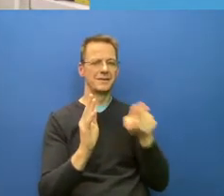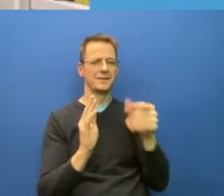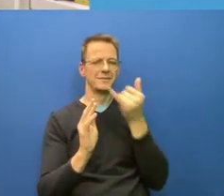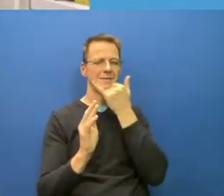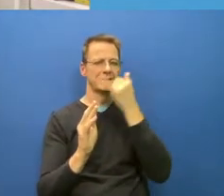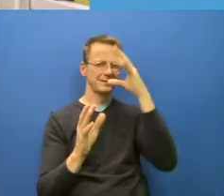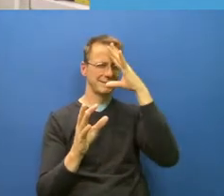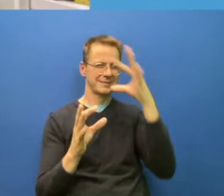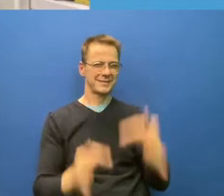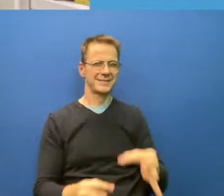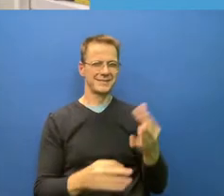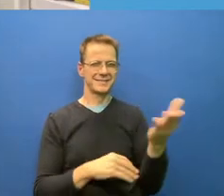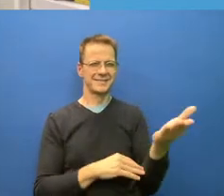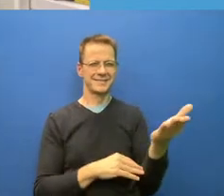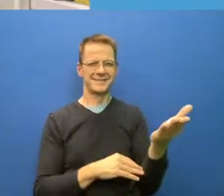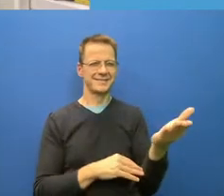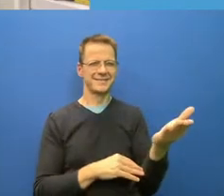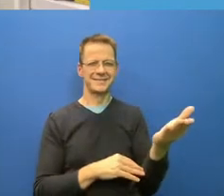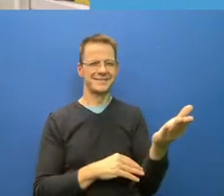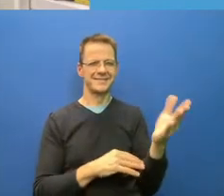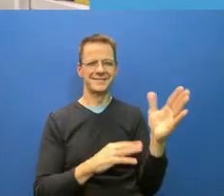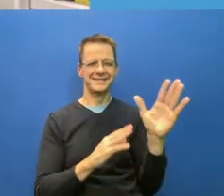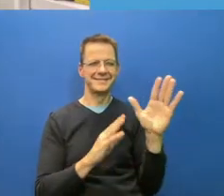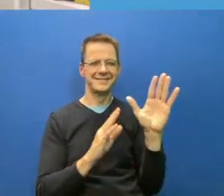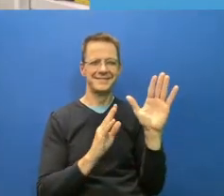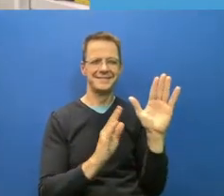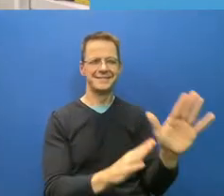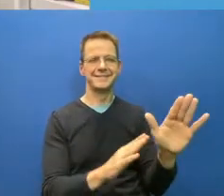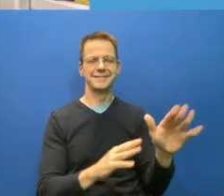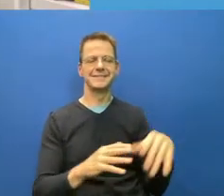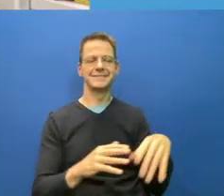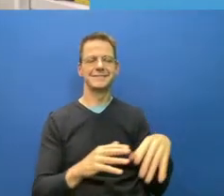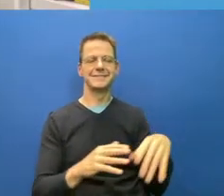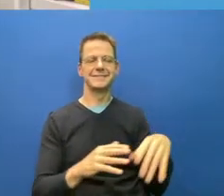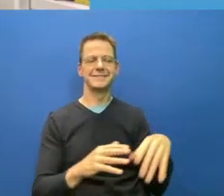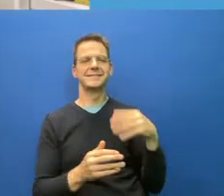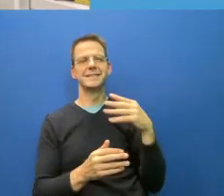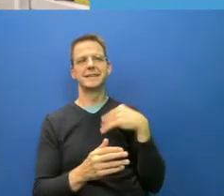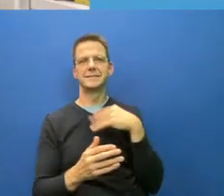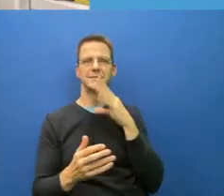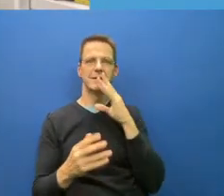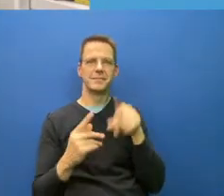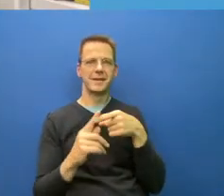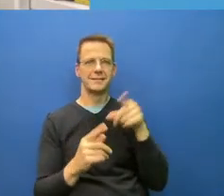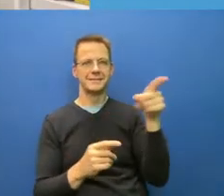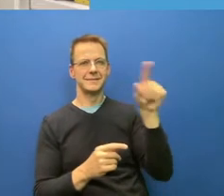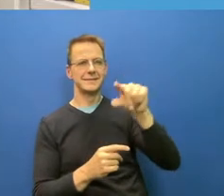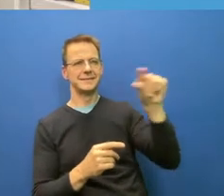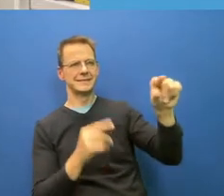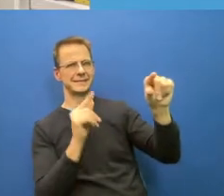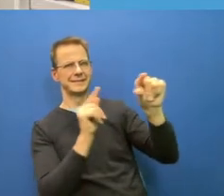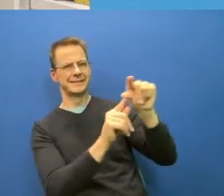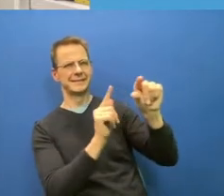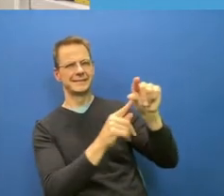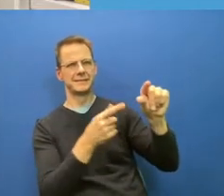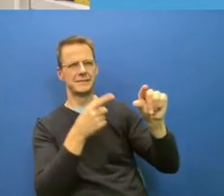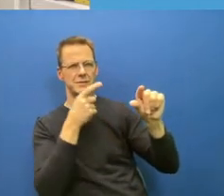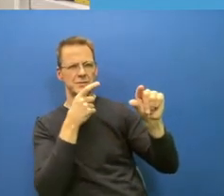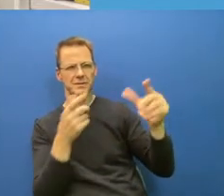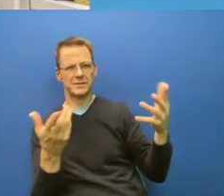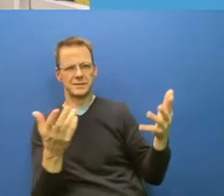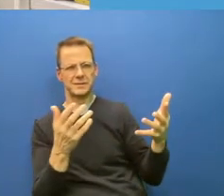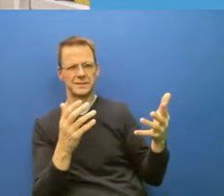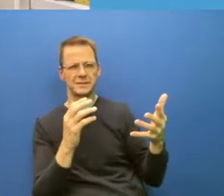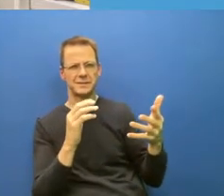with government? Because as you know, there are really two branches of it. There's the legislative branch, which are the elected politicians. And then we have